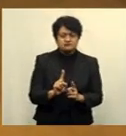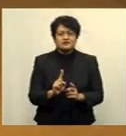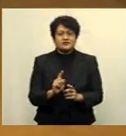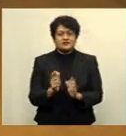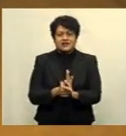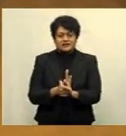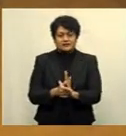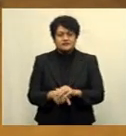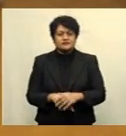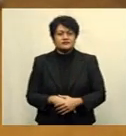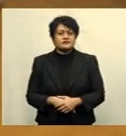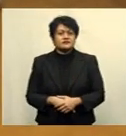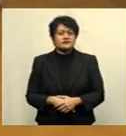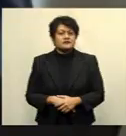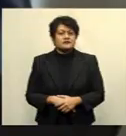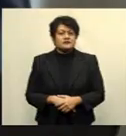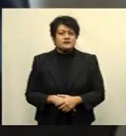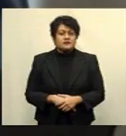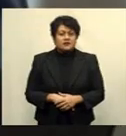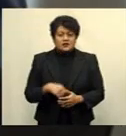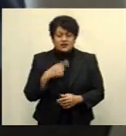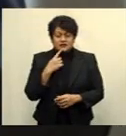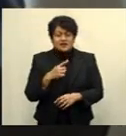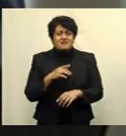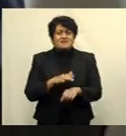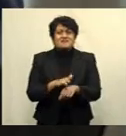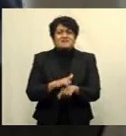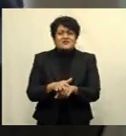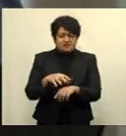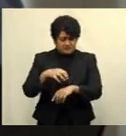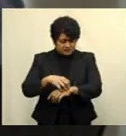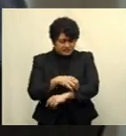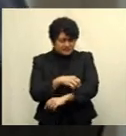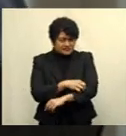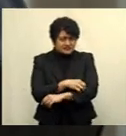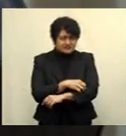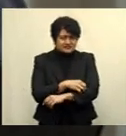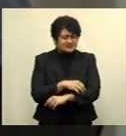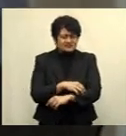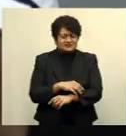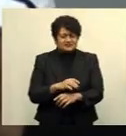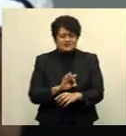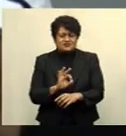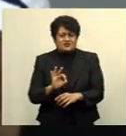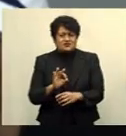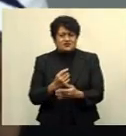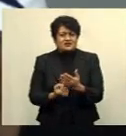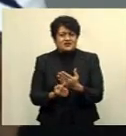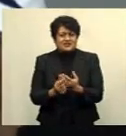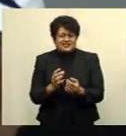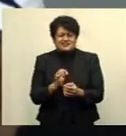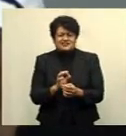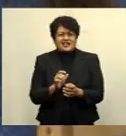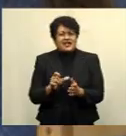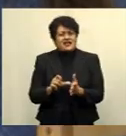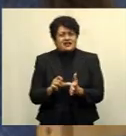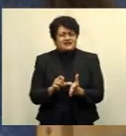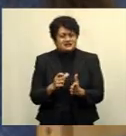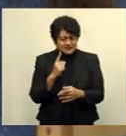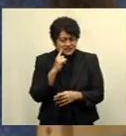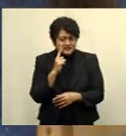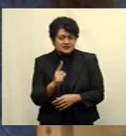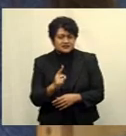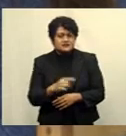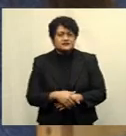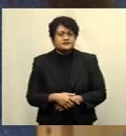Epidemiologist Fiona Russell says blood clot is very rare and with the active transmission in Fiji, it is vital to highlight the benefits of